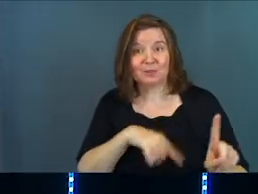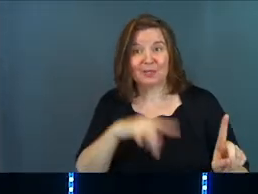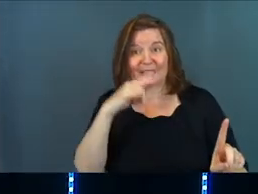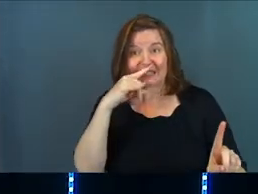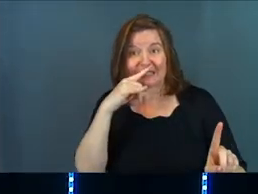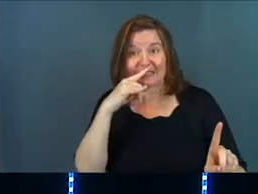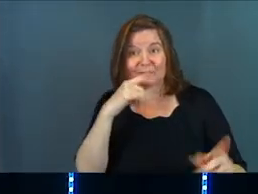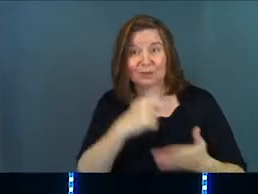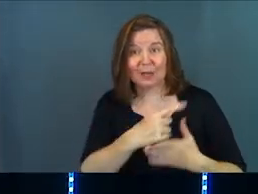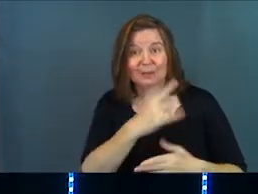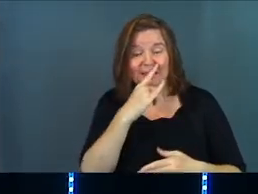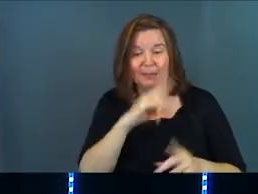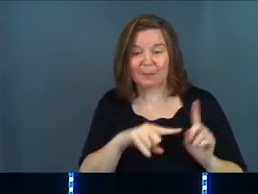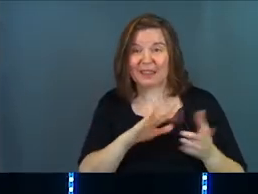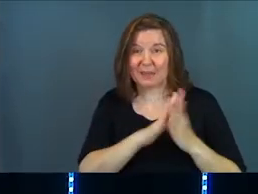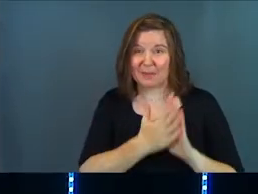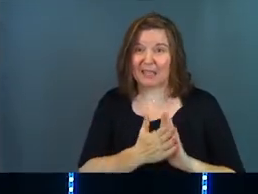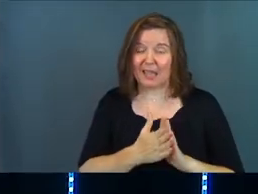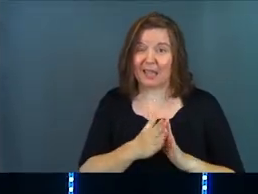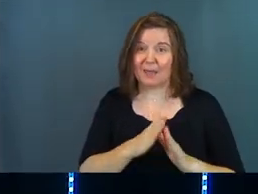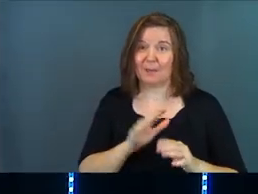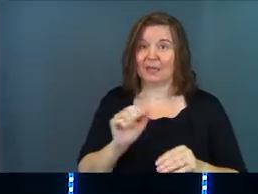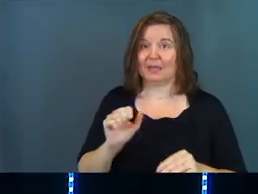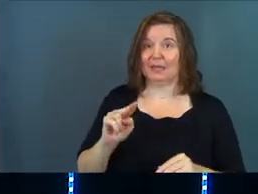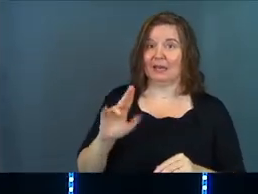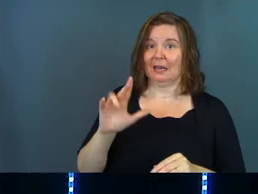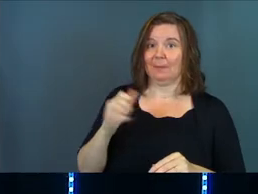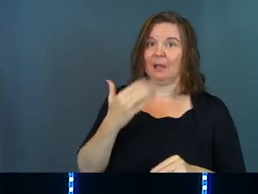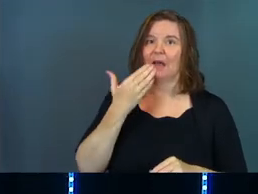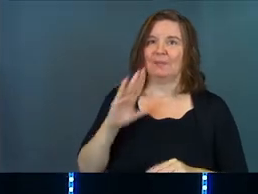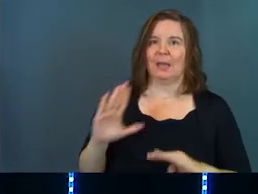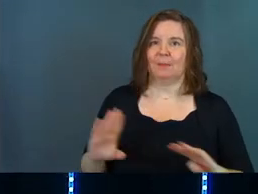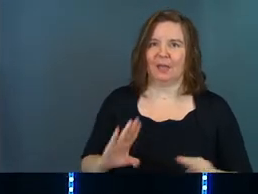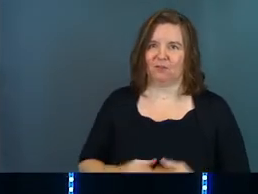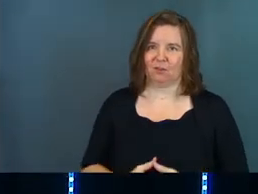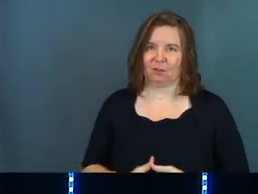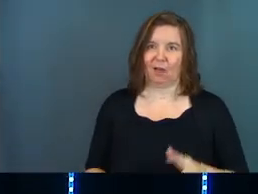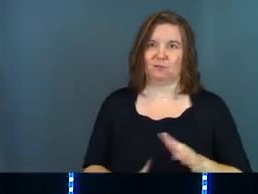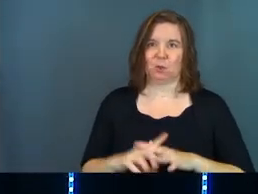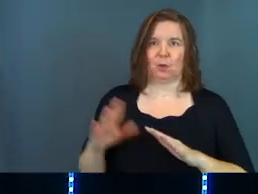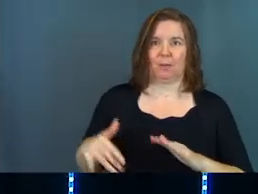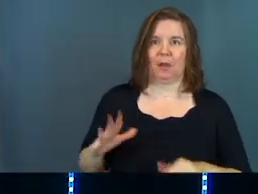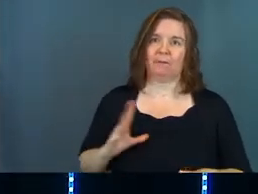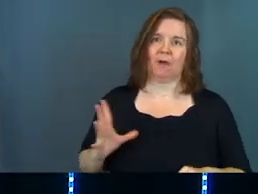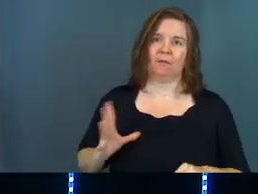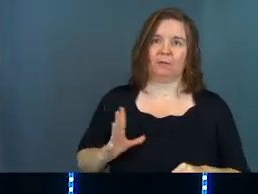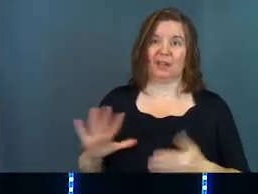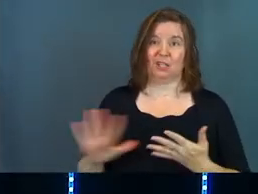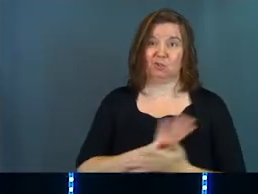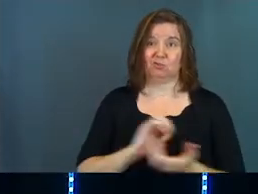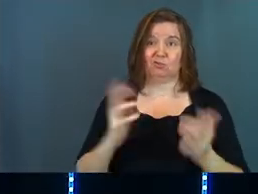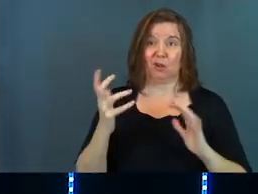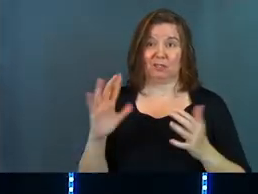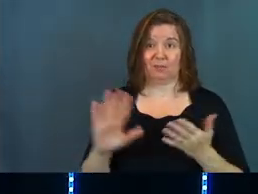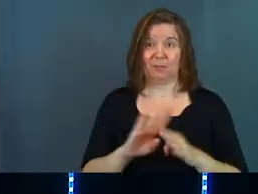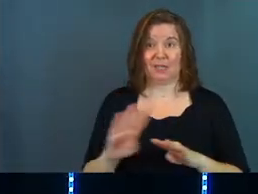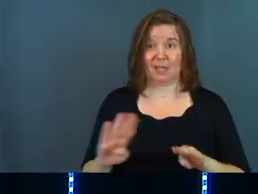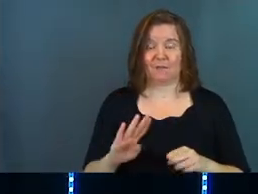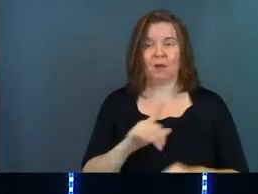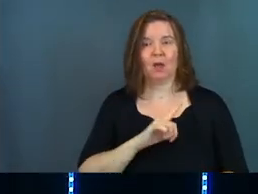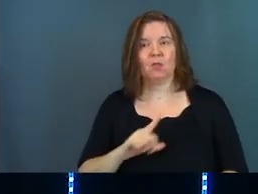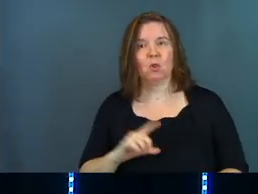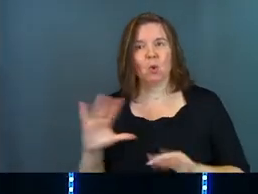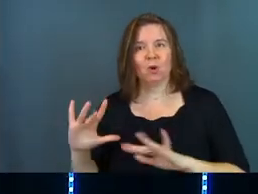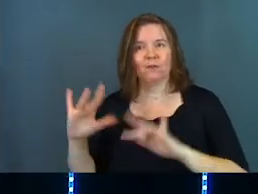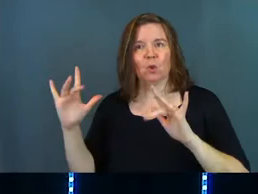and that blessing became an enablement of bad behavior and destructive behavior. And the